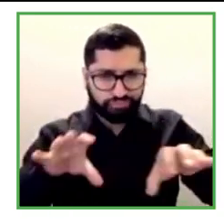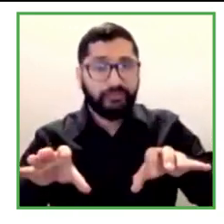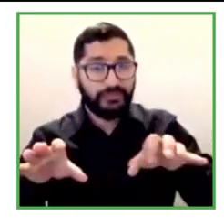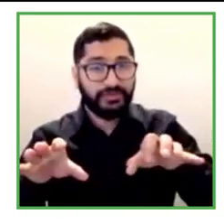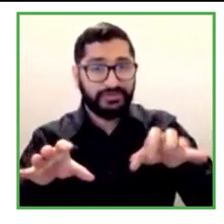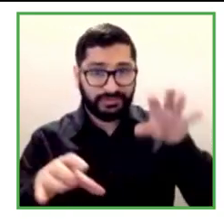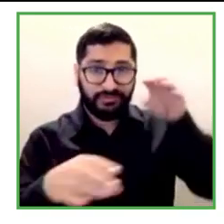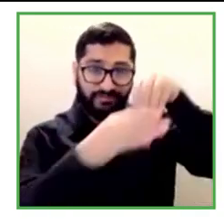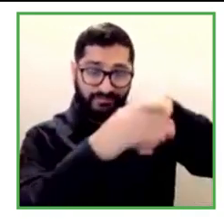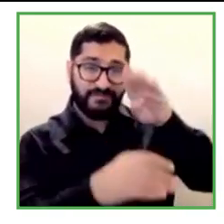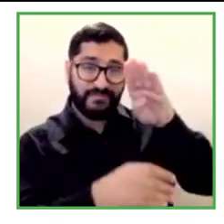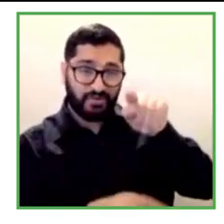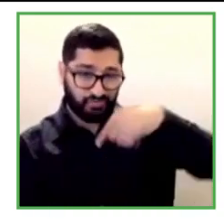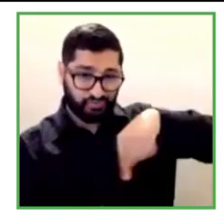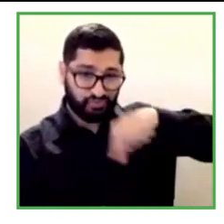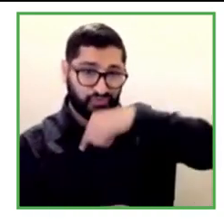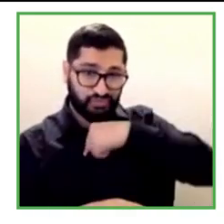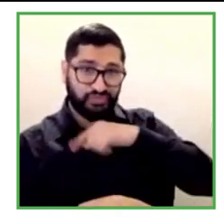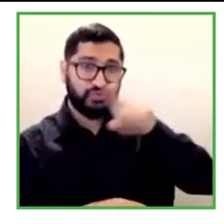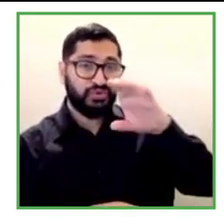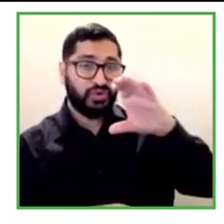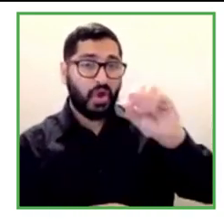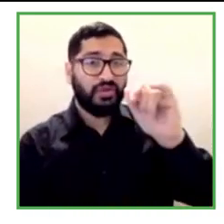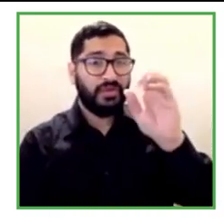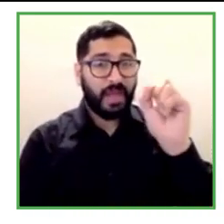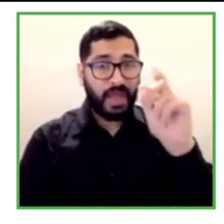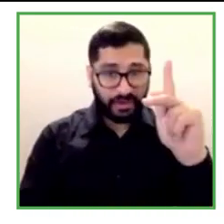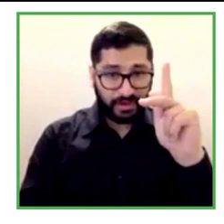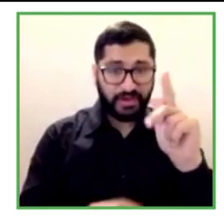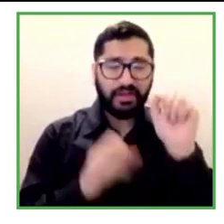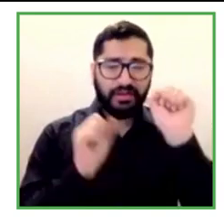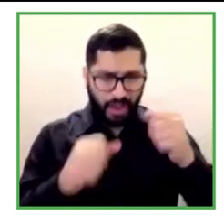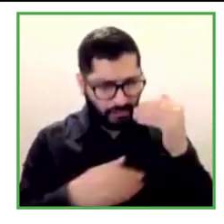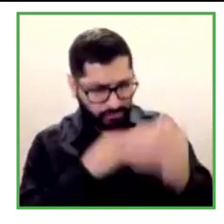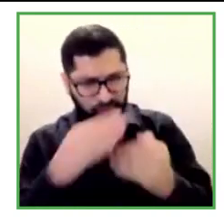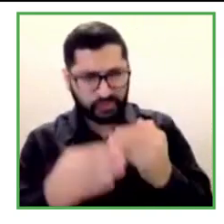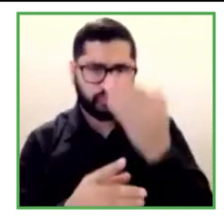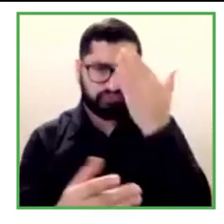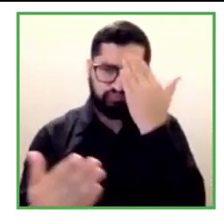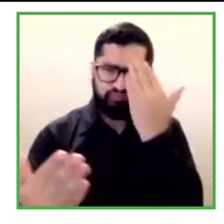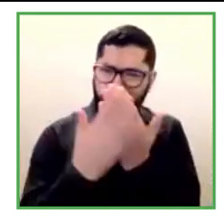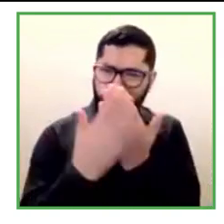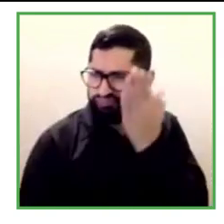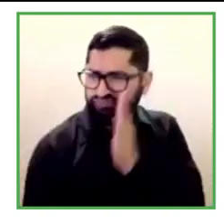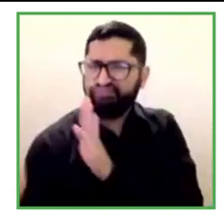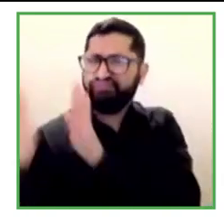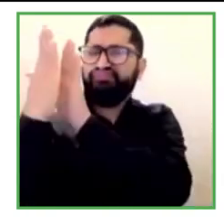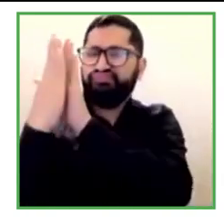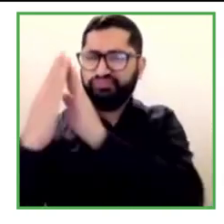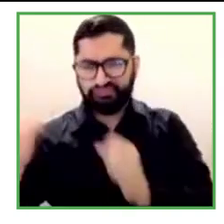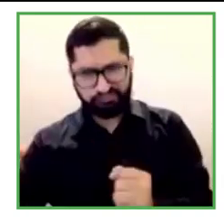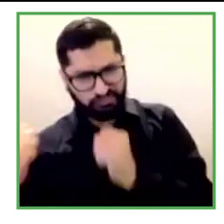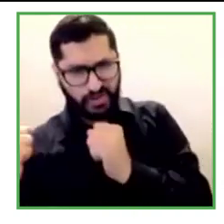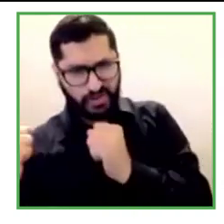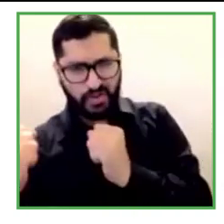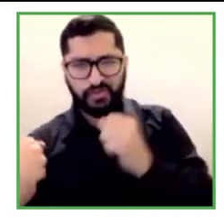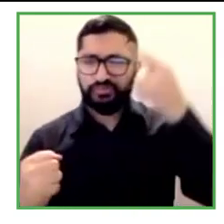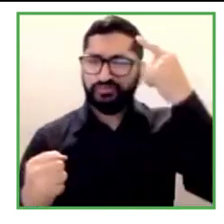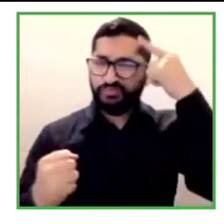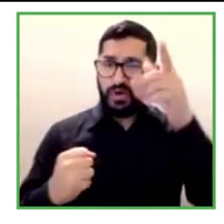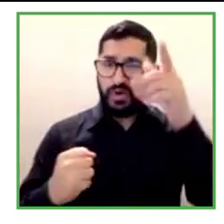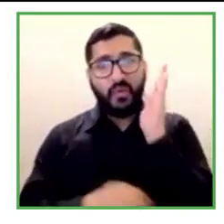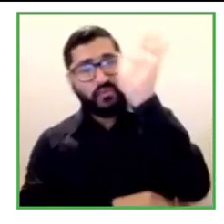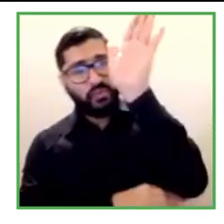has accelerated processes that we were already facing. And within those processes, I believe that the future in the future